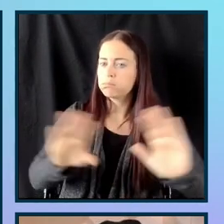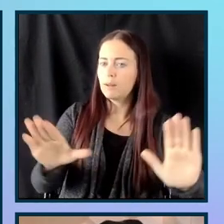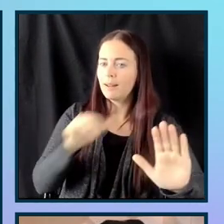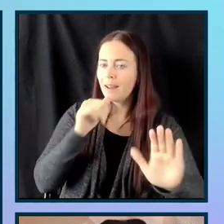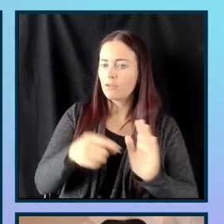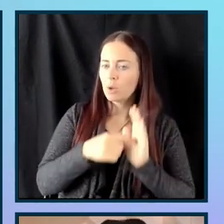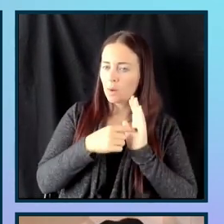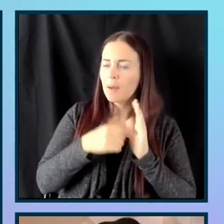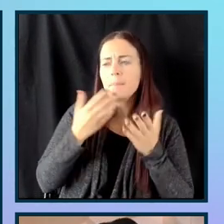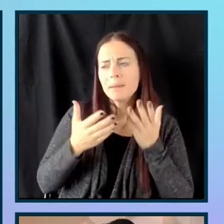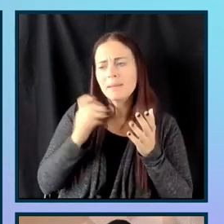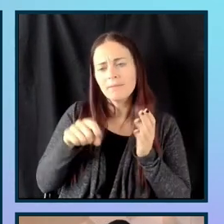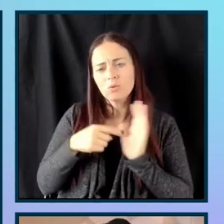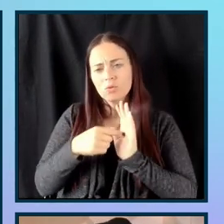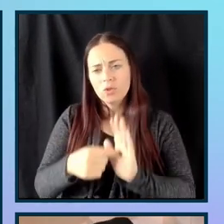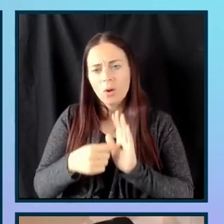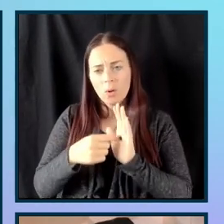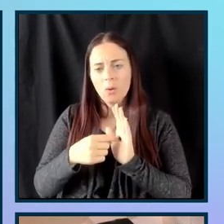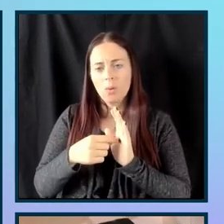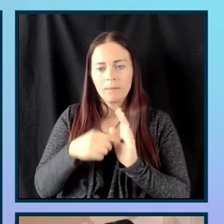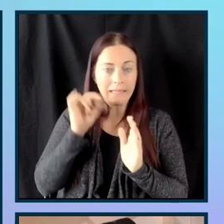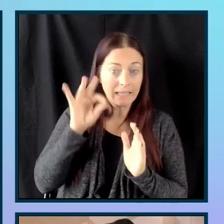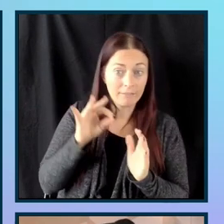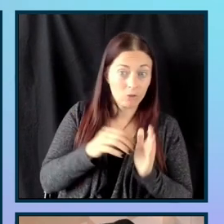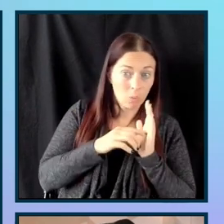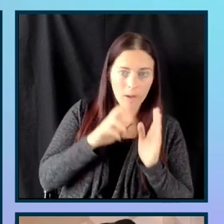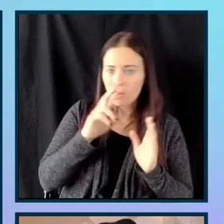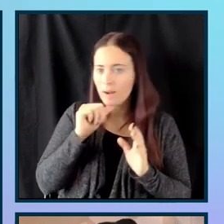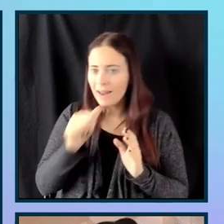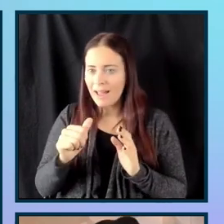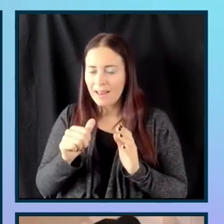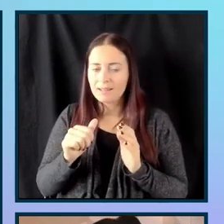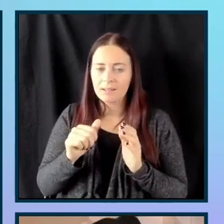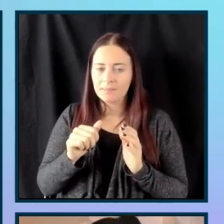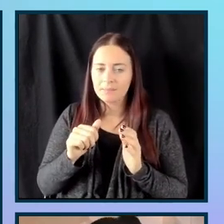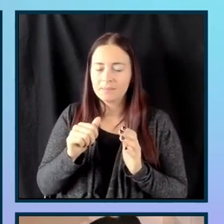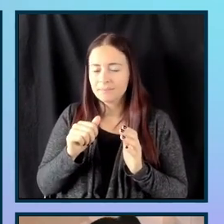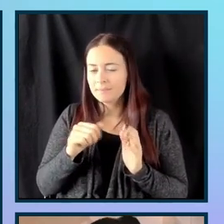require some of that data or how that might be useful for you to collect.